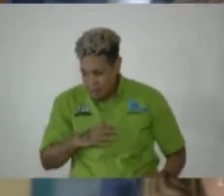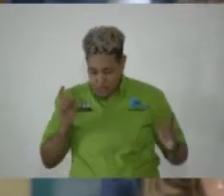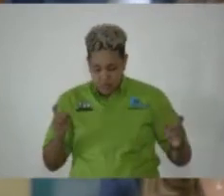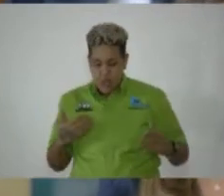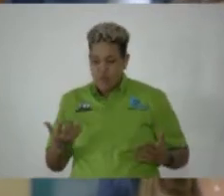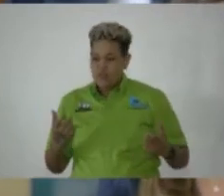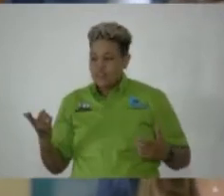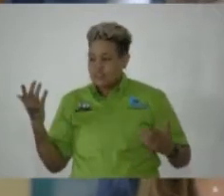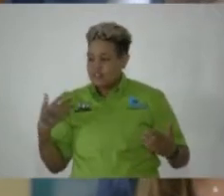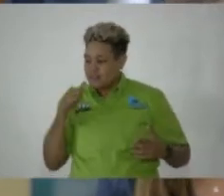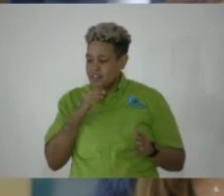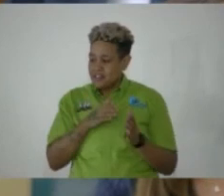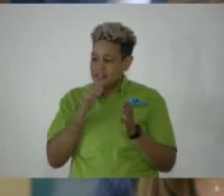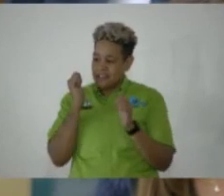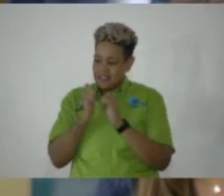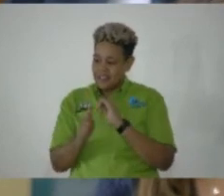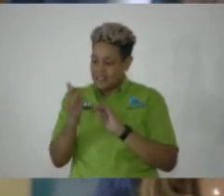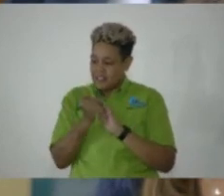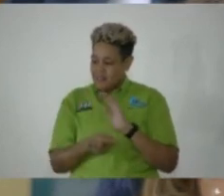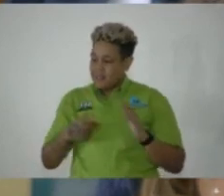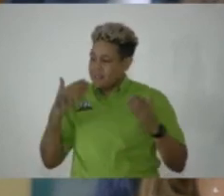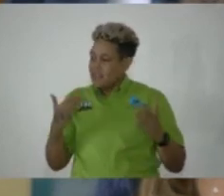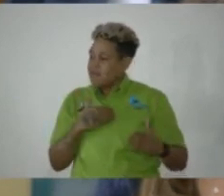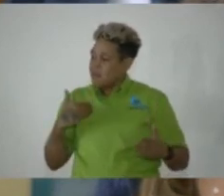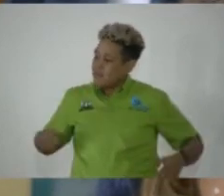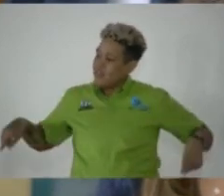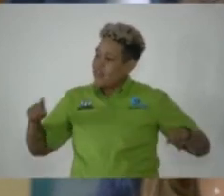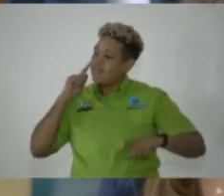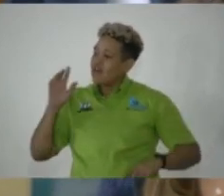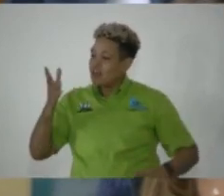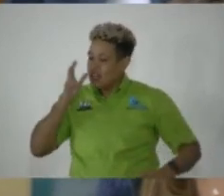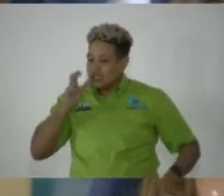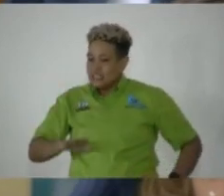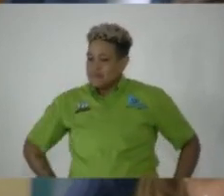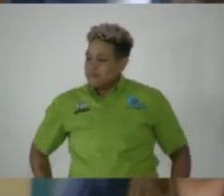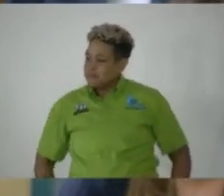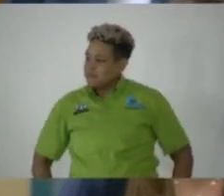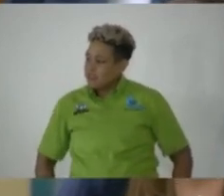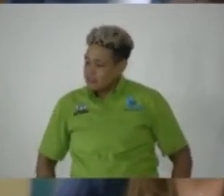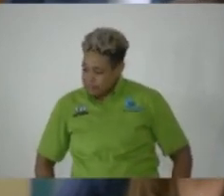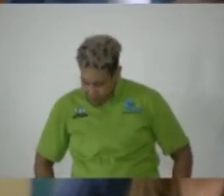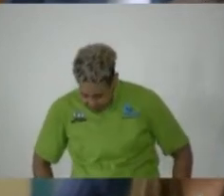I hope I did not exceed the 10 minutes and I thank my colleagues for listening. Thank you so much, Minister. Thank you so much.